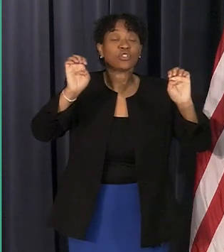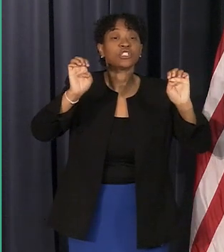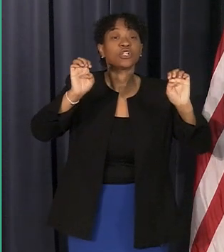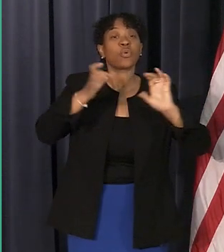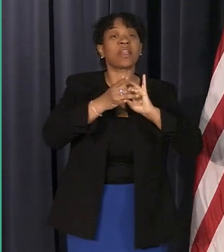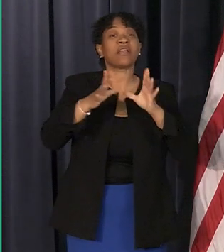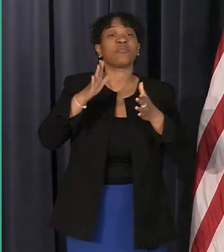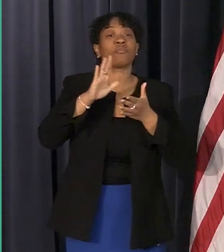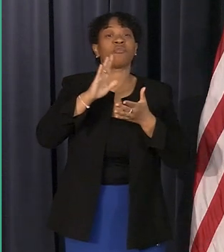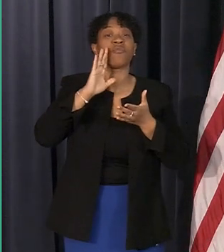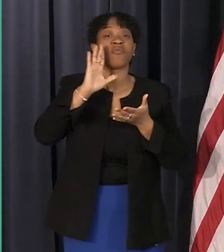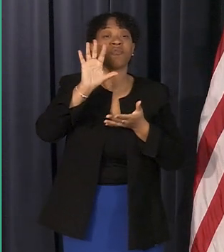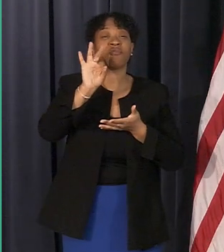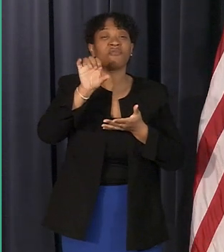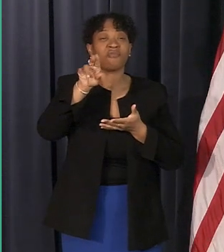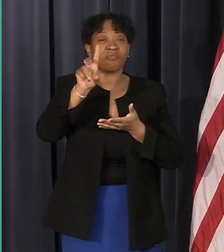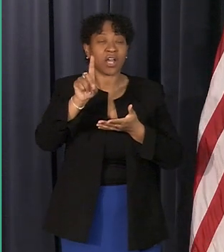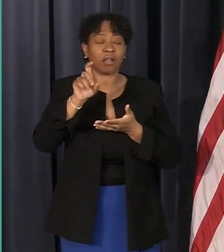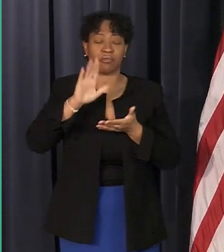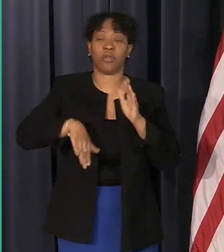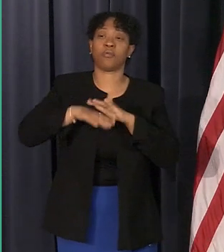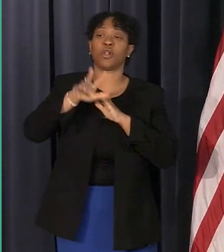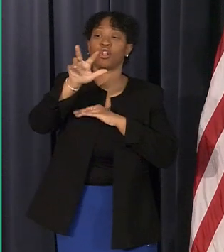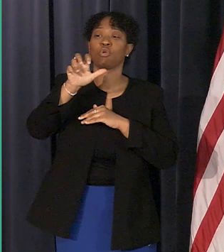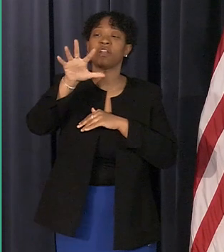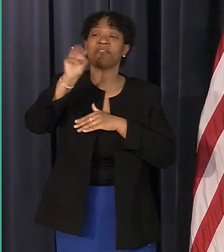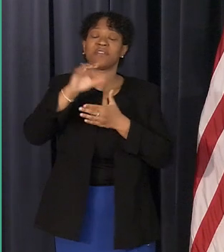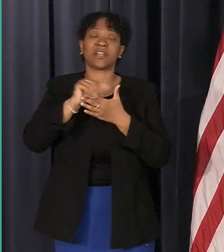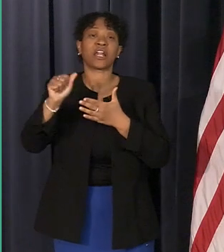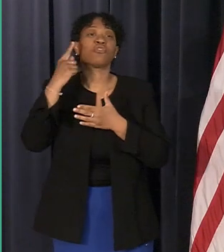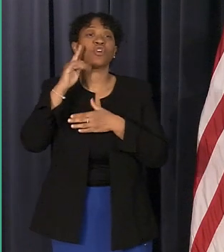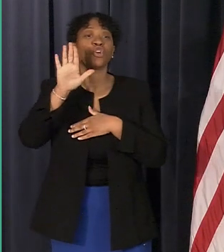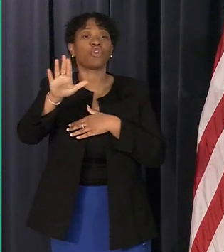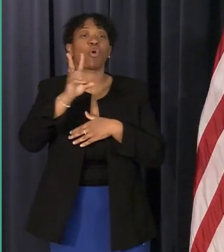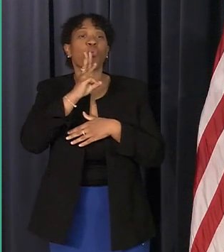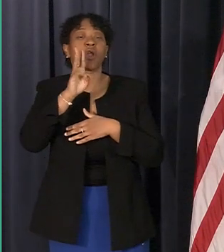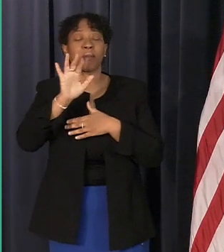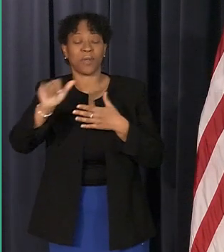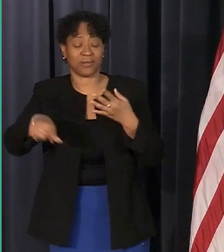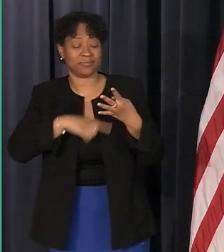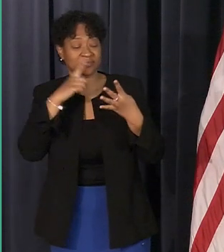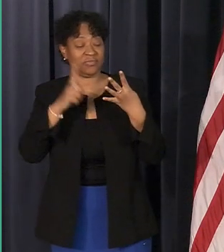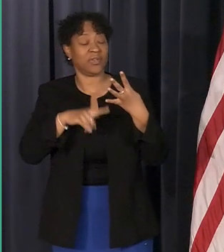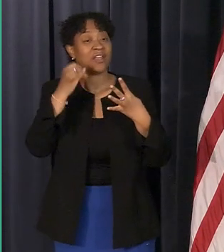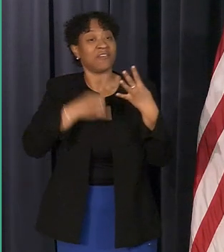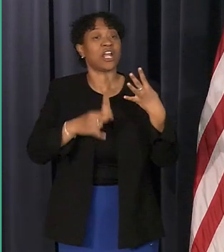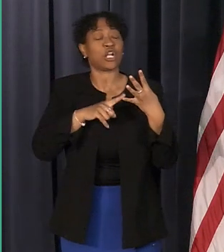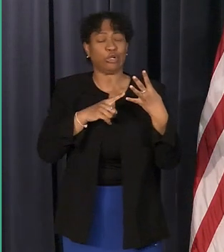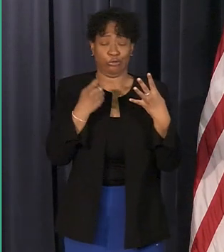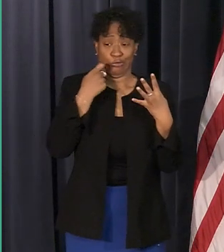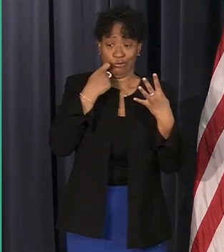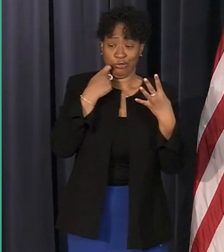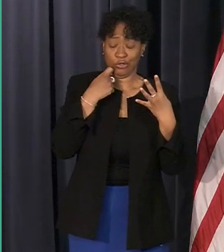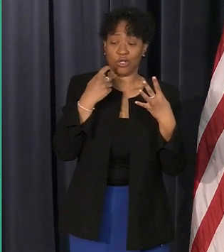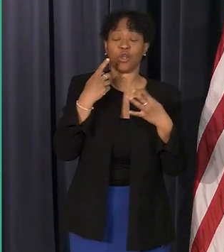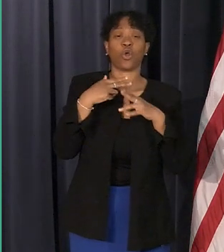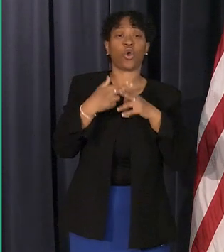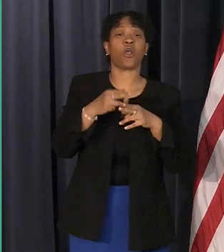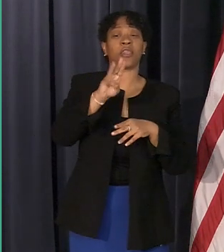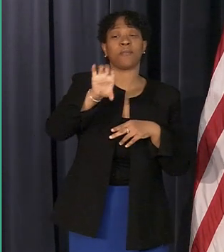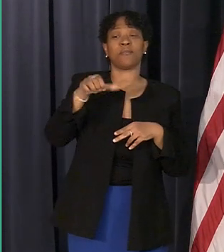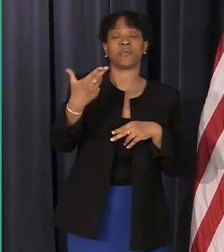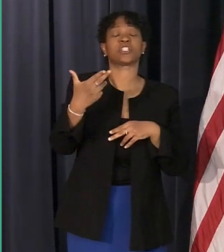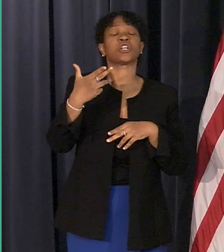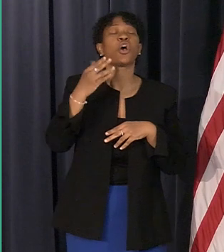will pay up to three hundred and fifty dollars on your water bill and finally there's a new program that's just coming out called the michigan